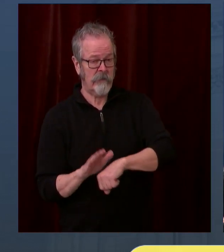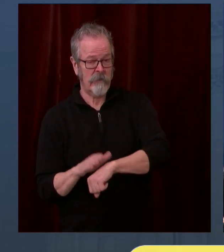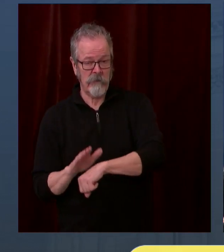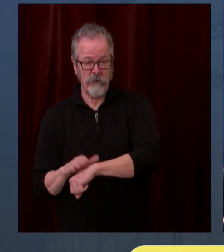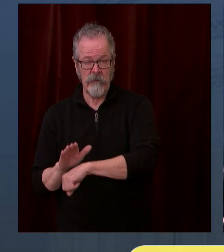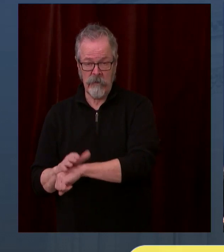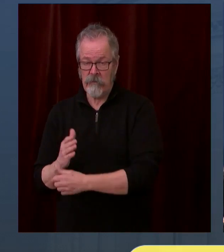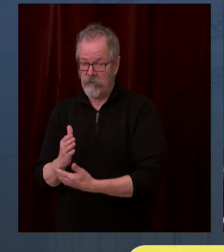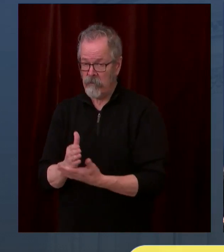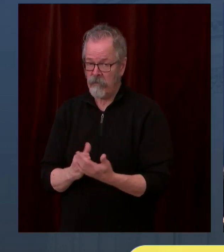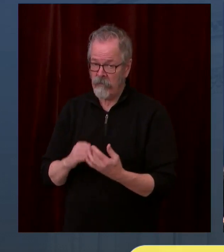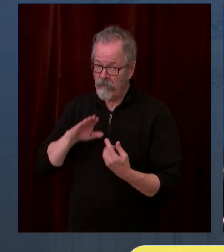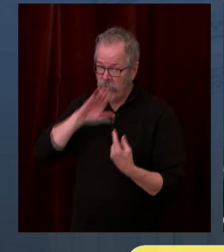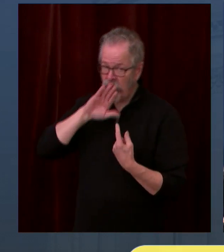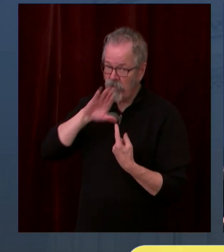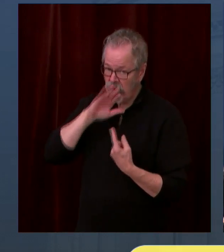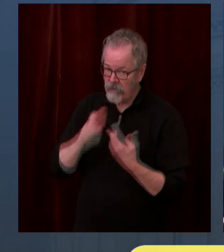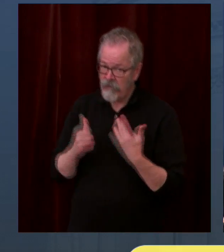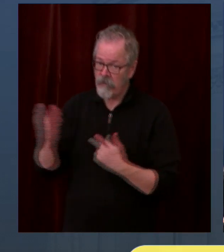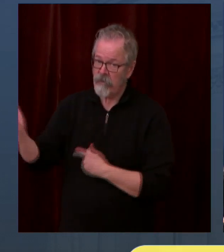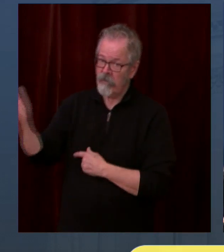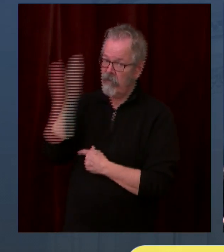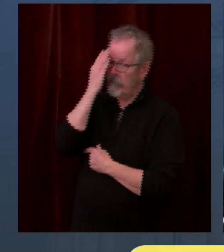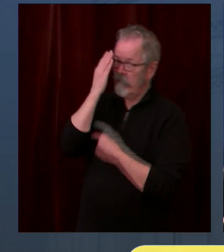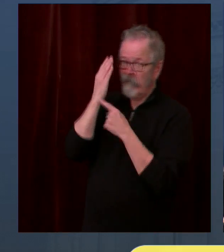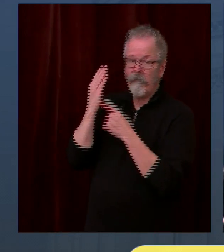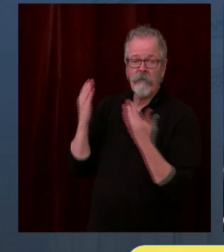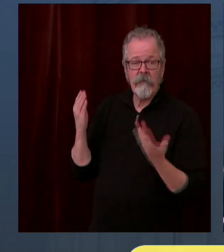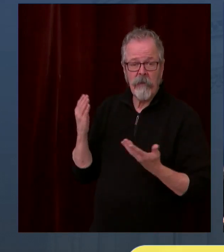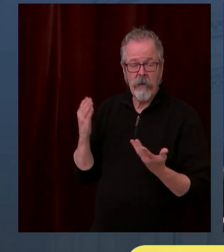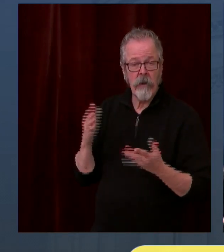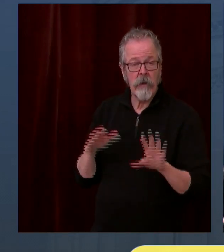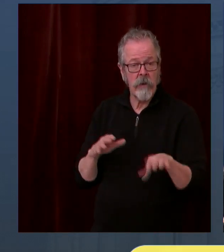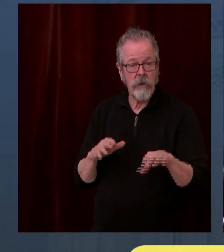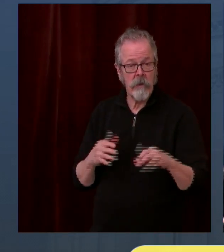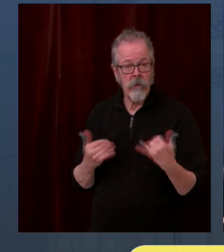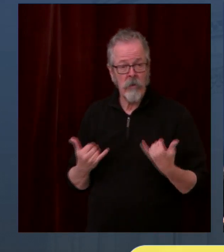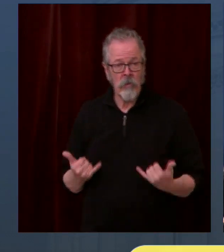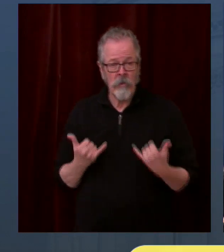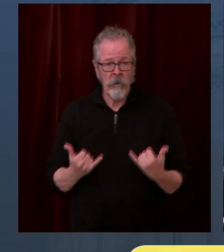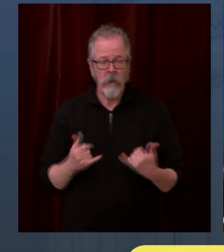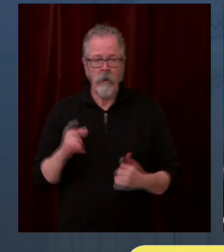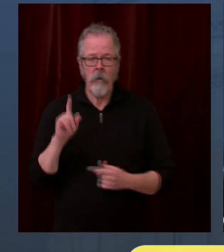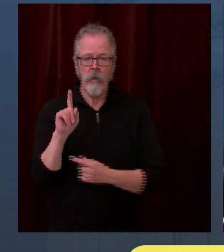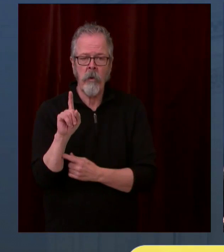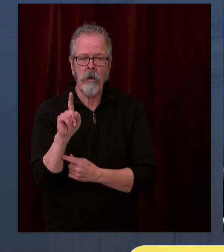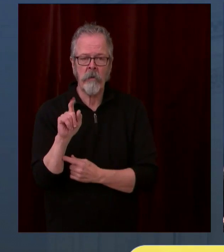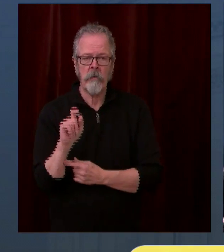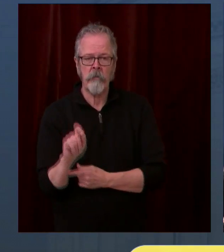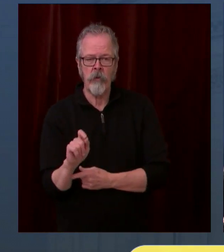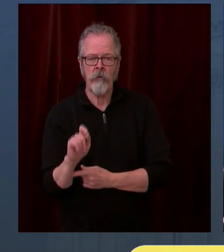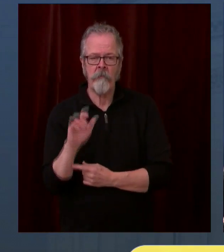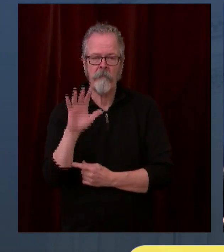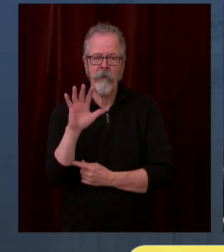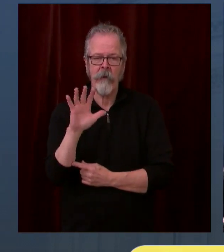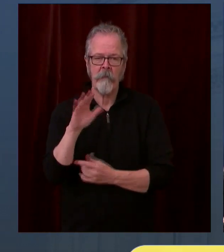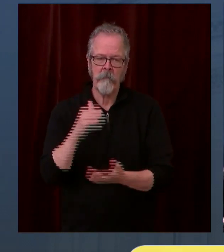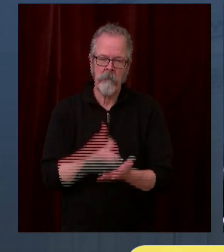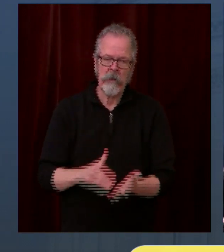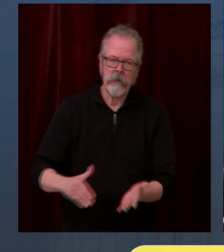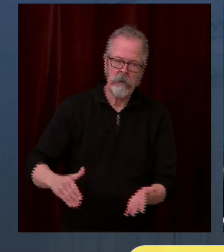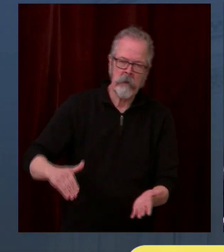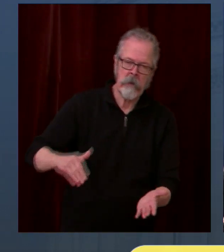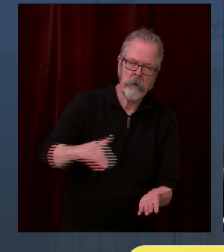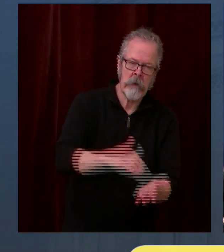this vaccine. And we are only receiving less than 10% of that in supplies.